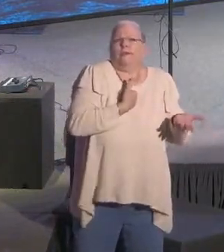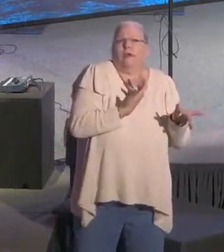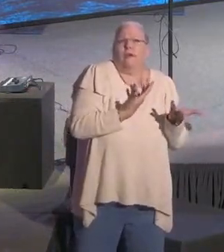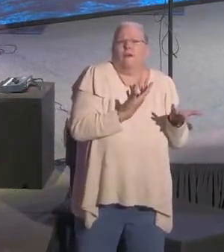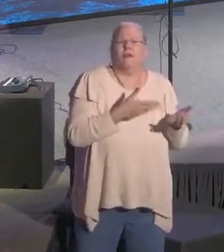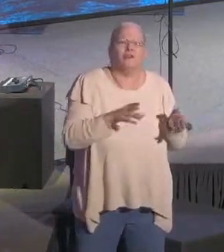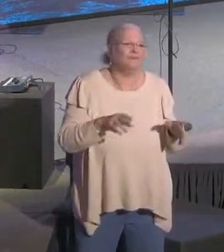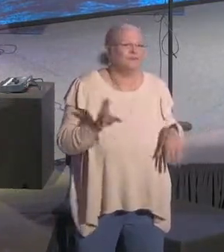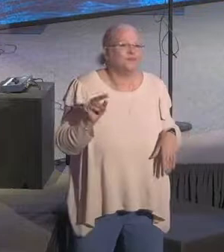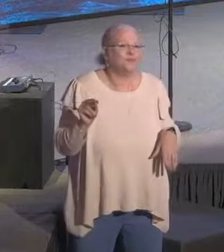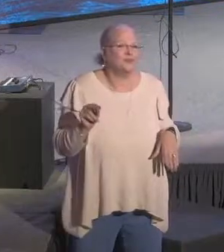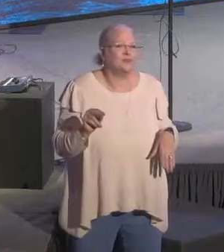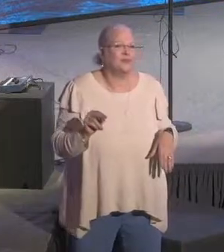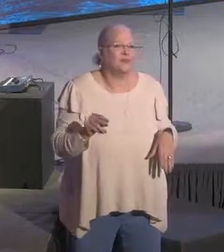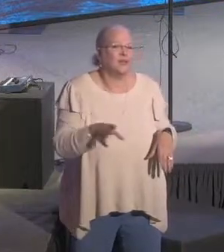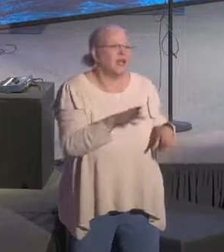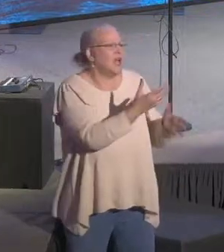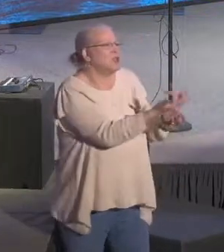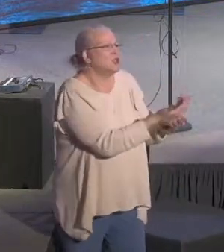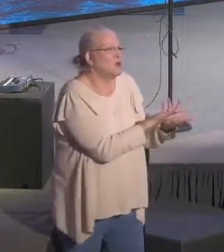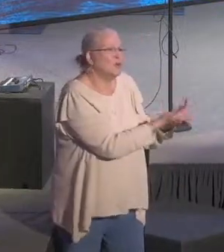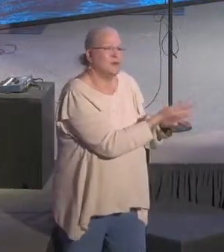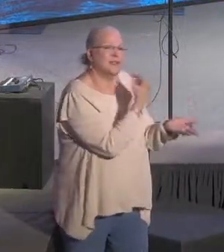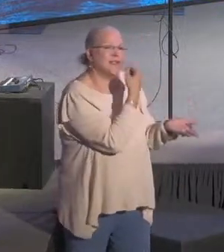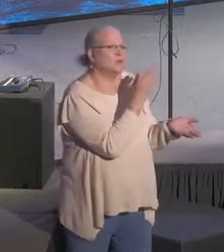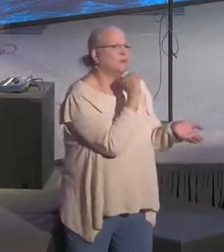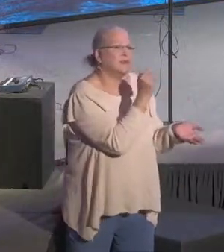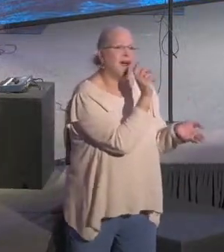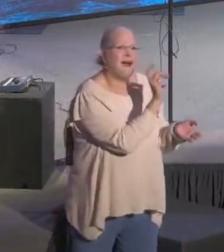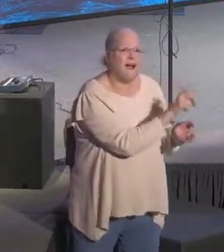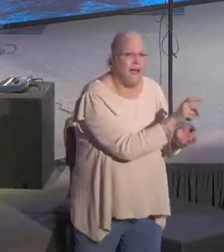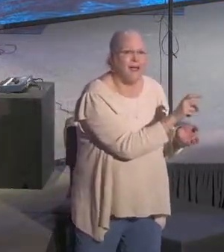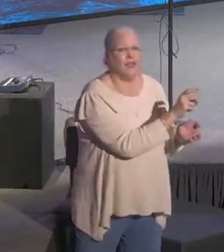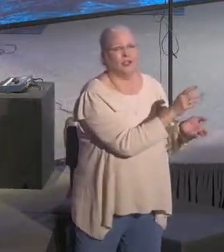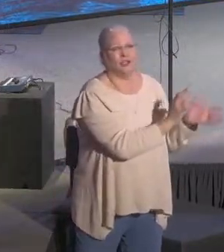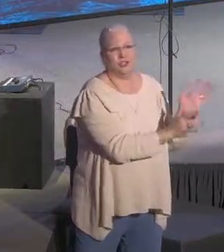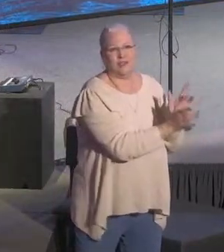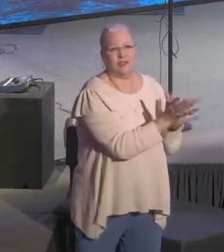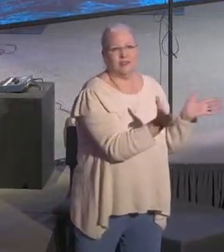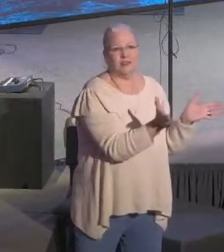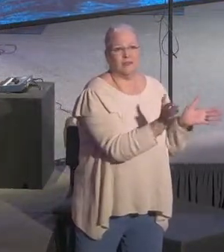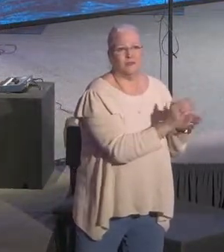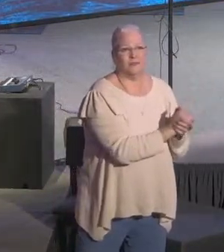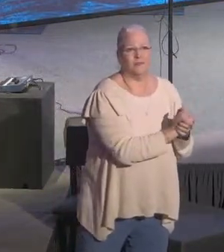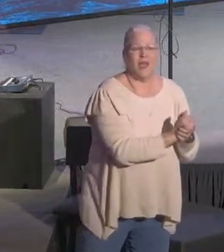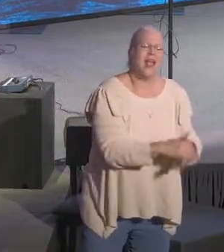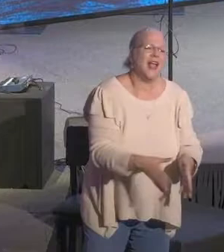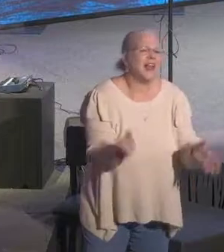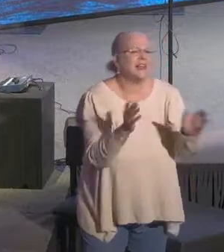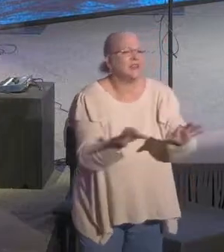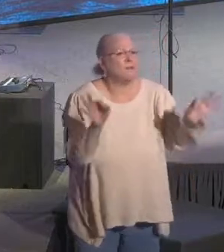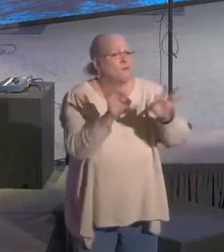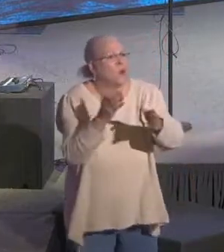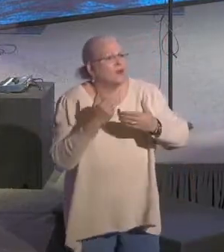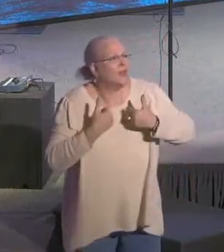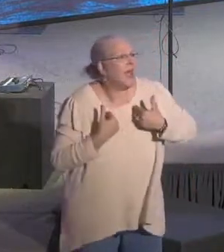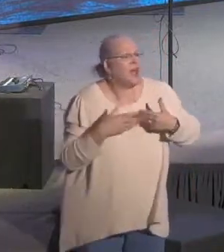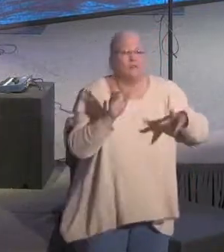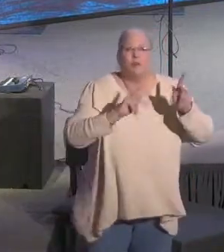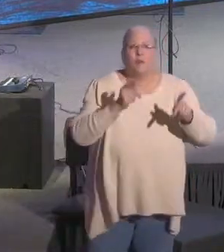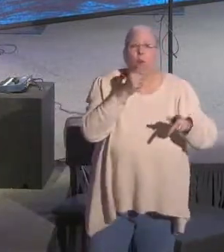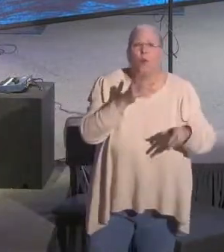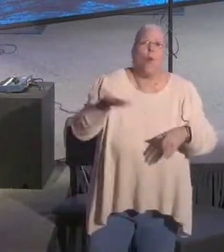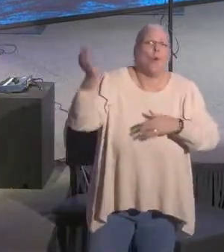of the local church. I believe it's important to have crusades and people that travel and preach and preach on television,